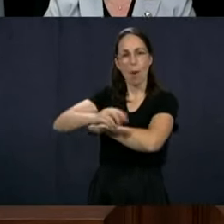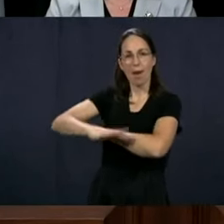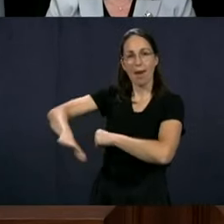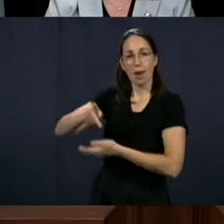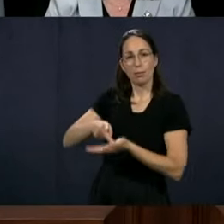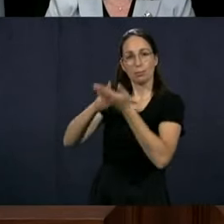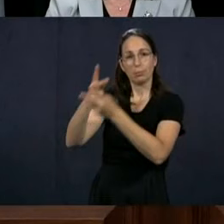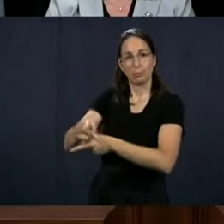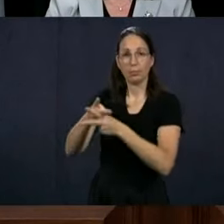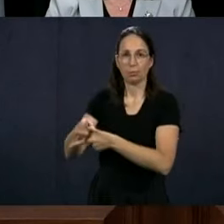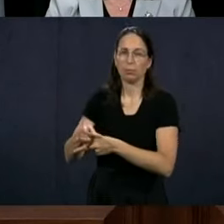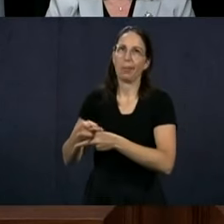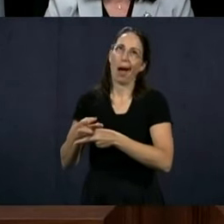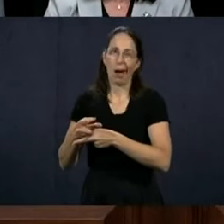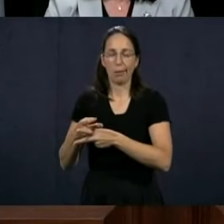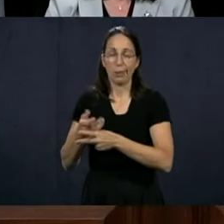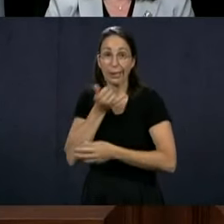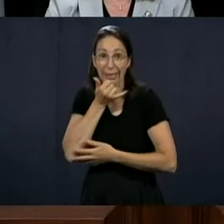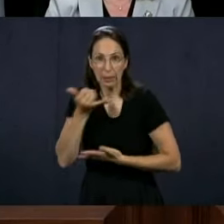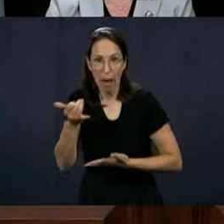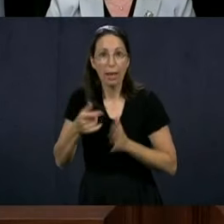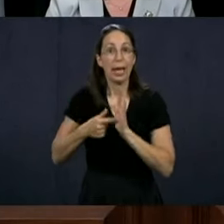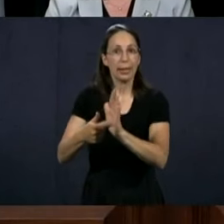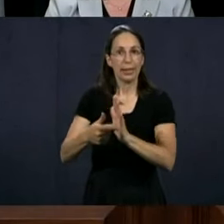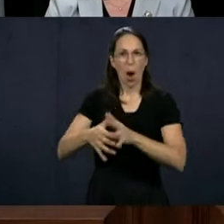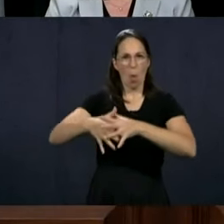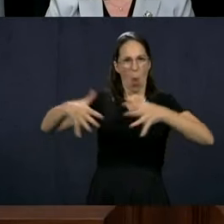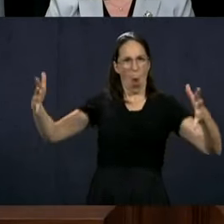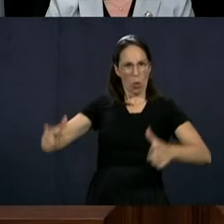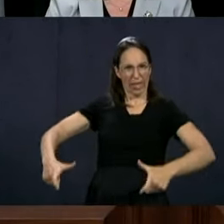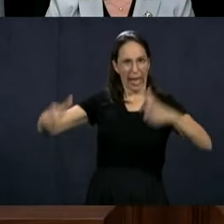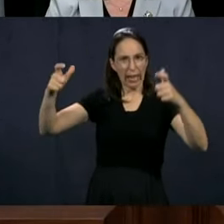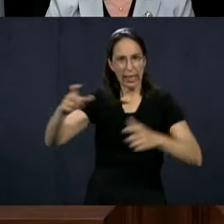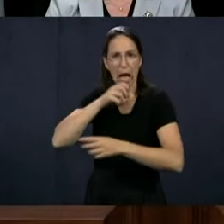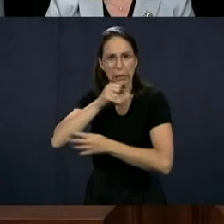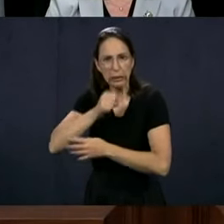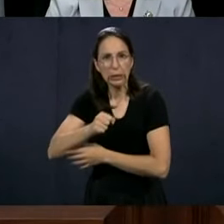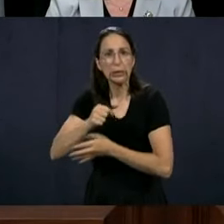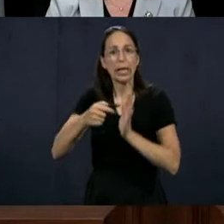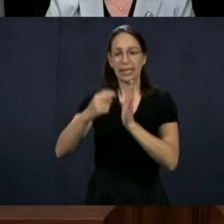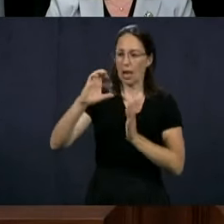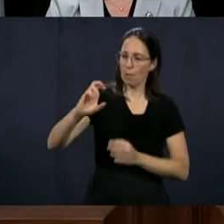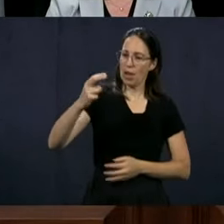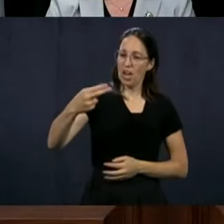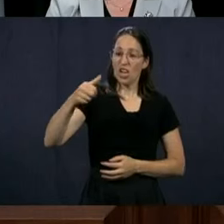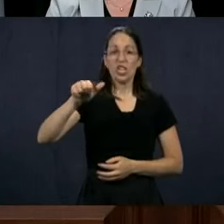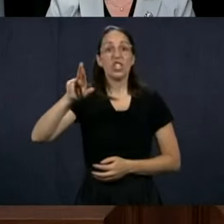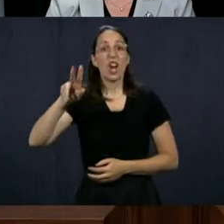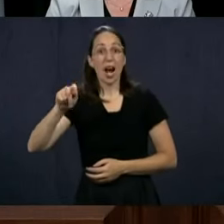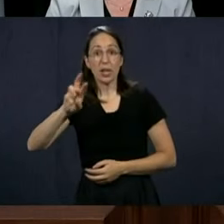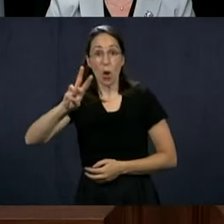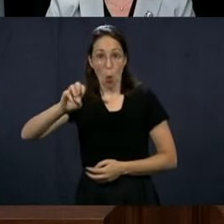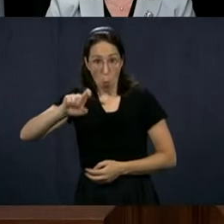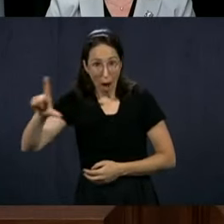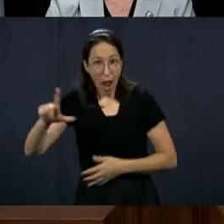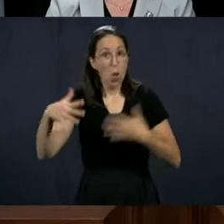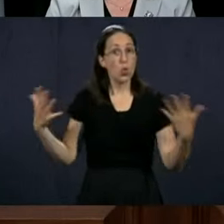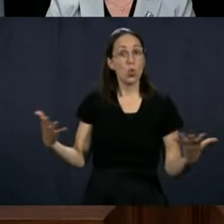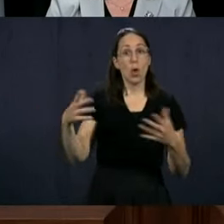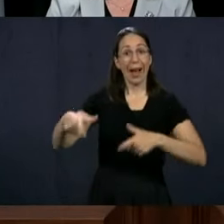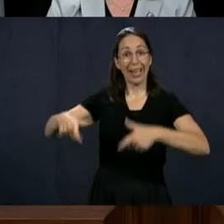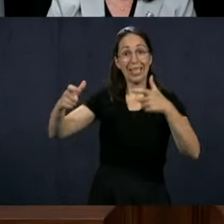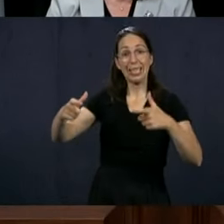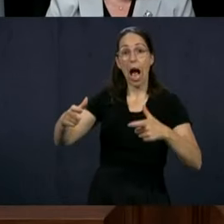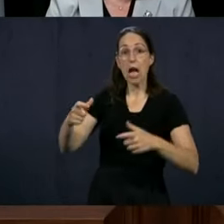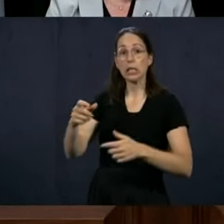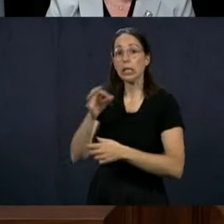what is it, you know, we know that there's different dimensions. What about the big ones like Chartwell or Residence Soleil? Do they really